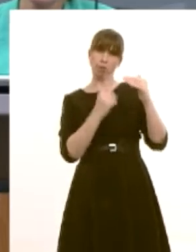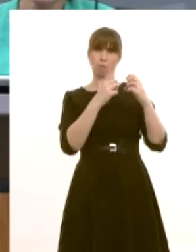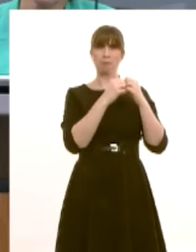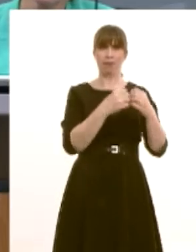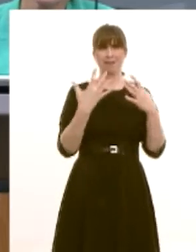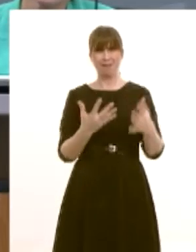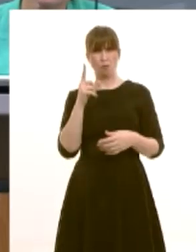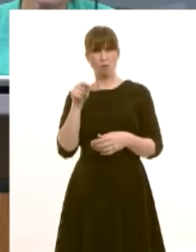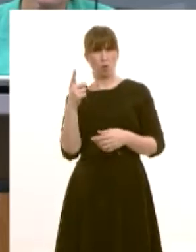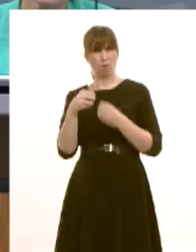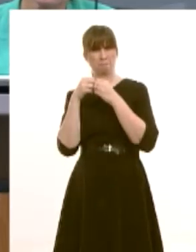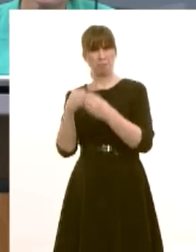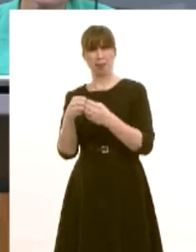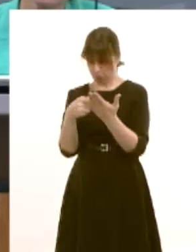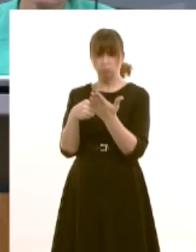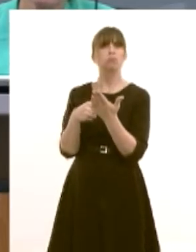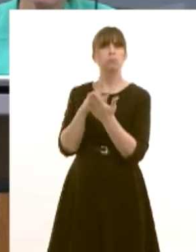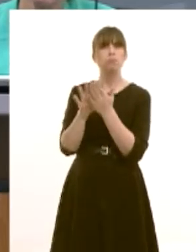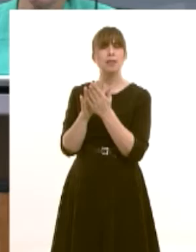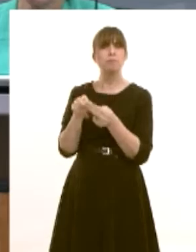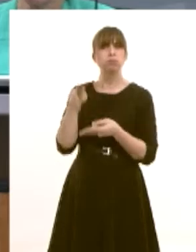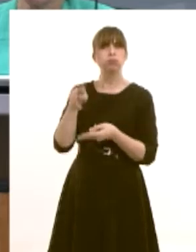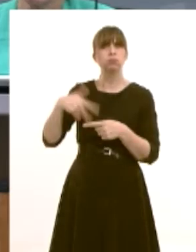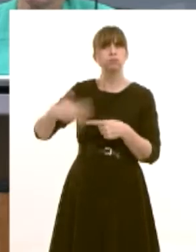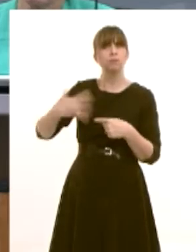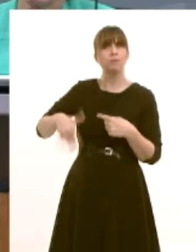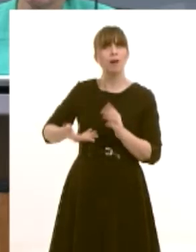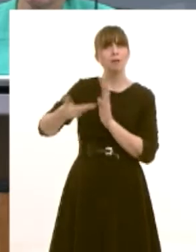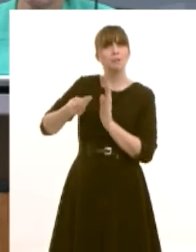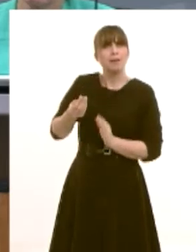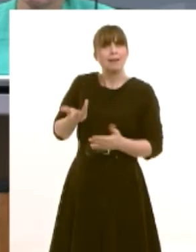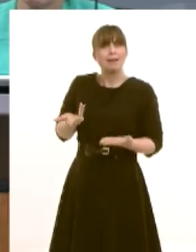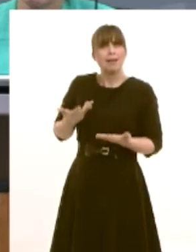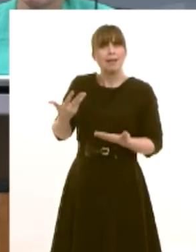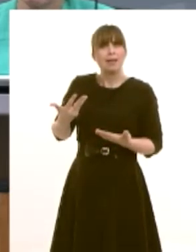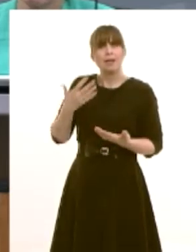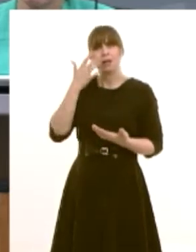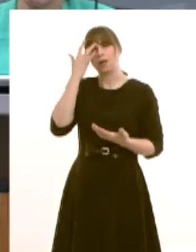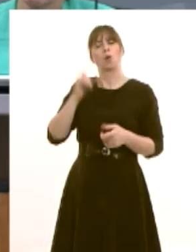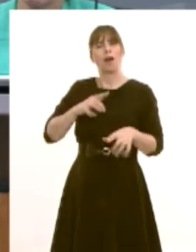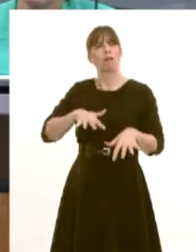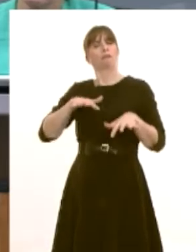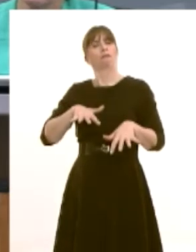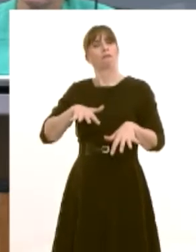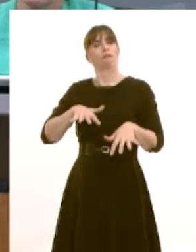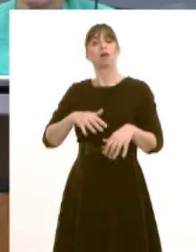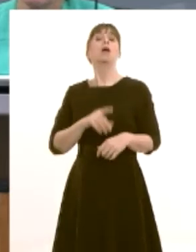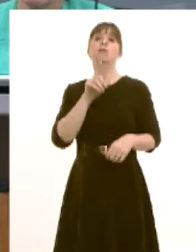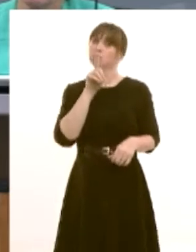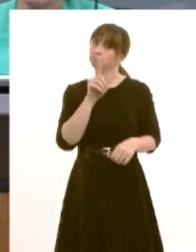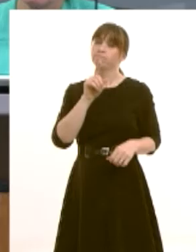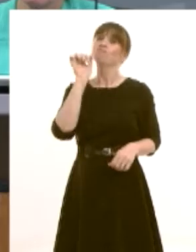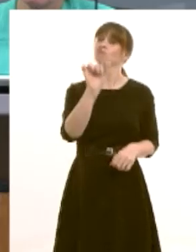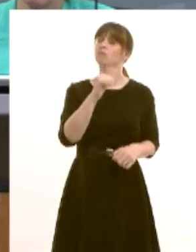and now this report confirming a 1.1 billion pound uh price tag to this delivery but one thing is clear and i agree